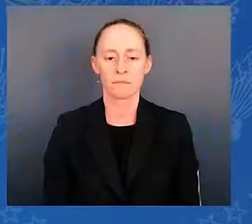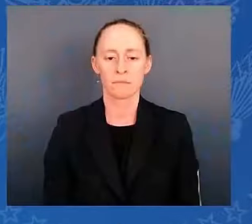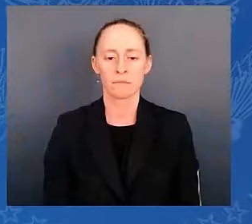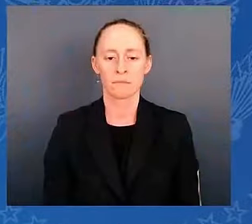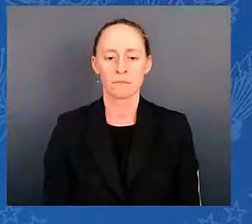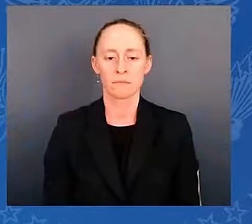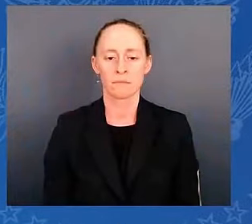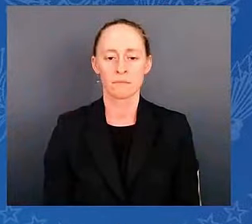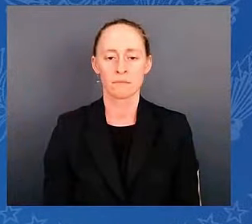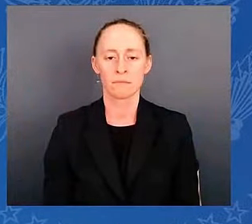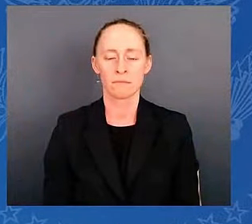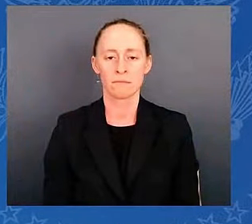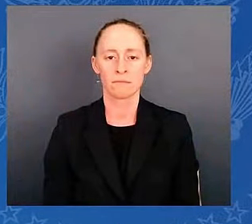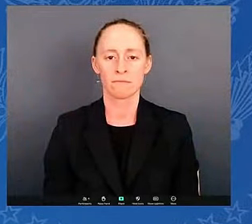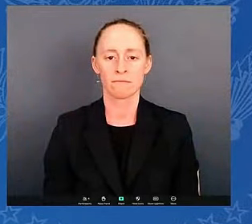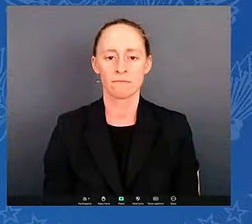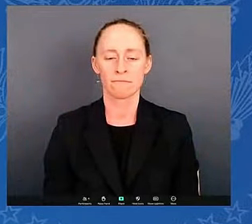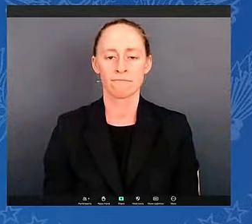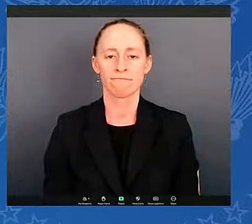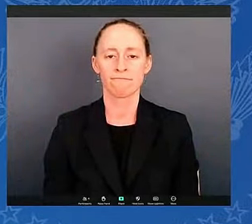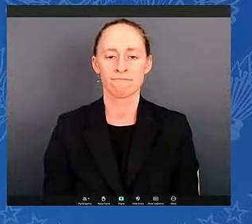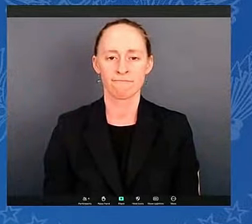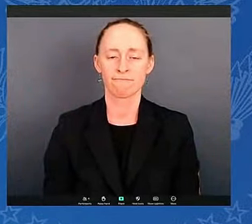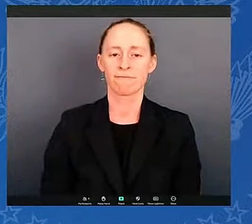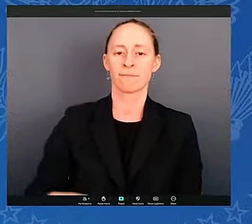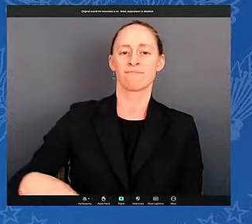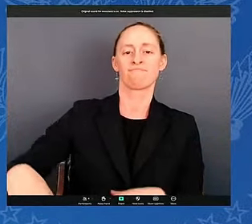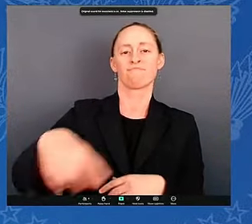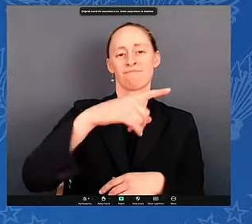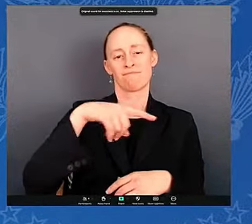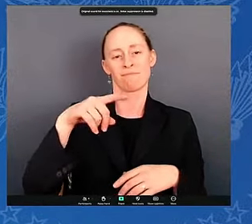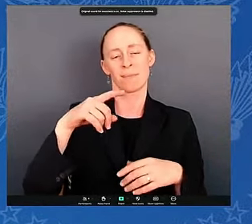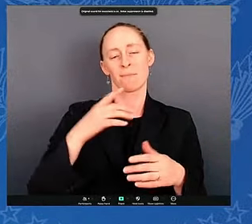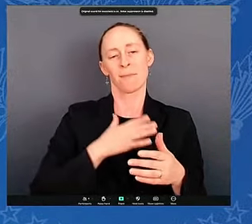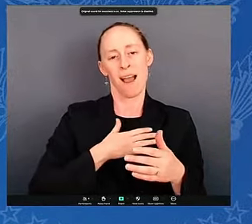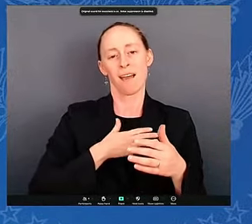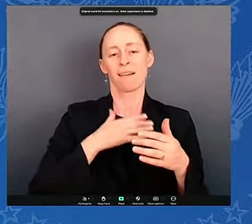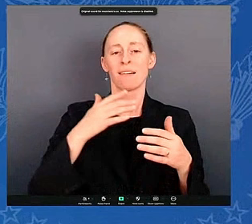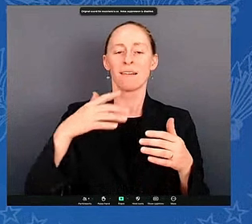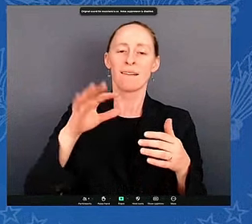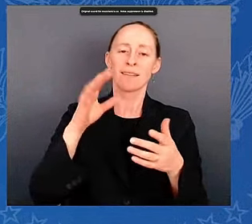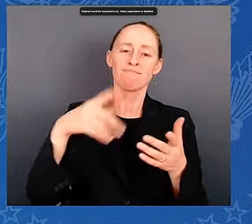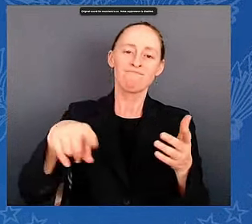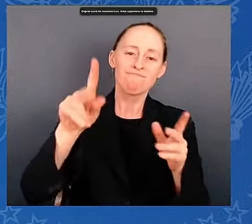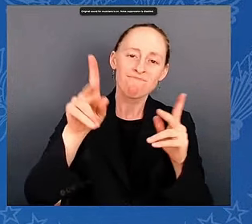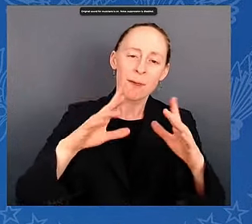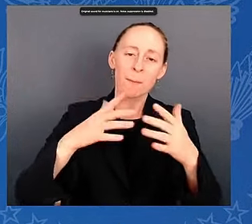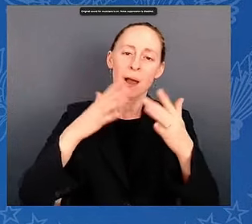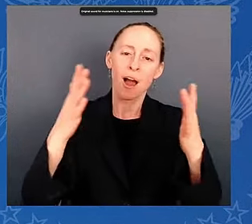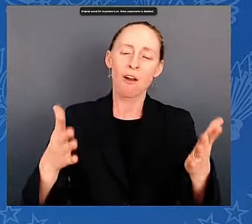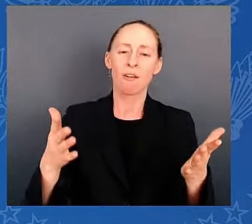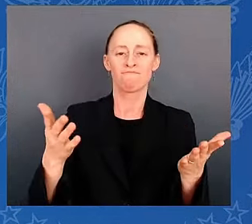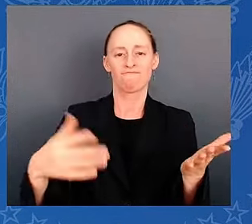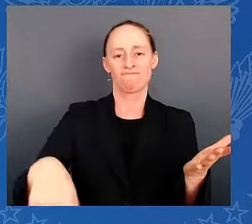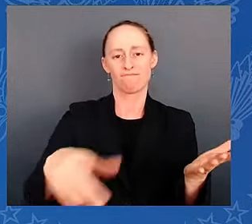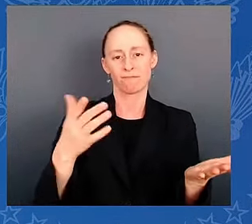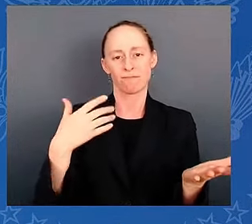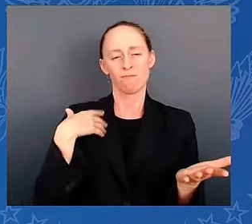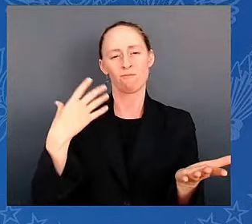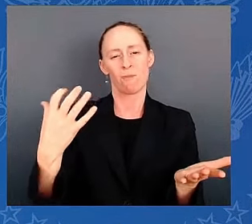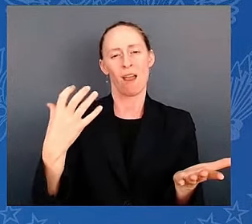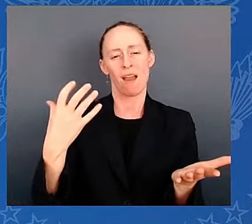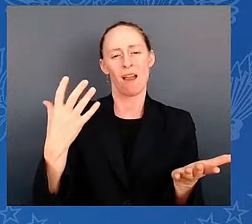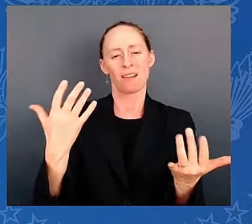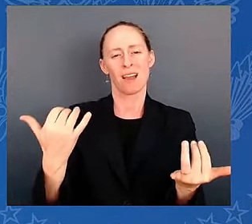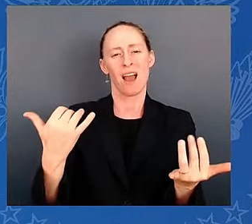My fellow Americans, I want to speak to you tonight about the need for us to lower the temperature in our politics. And to remember,